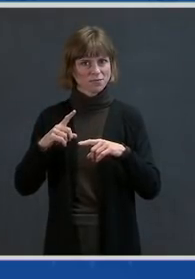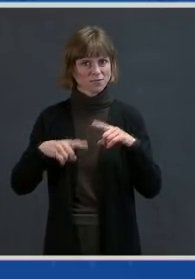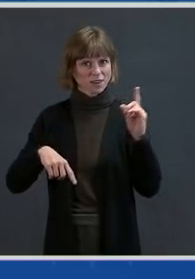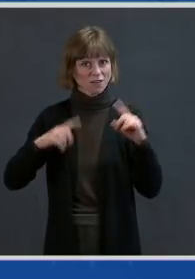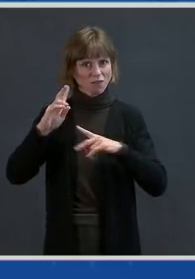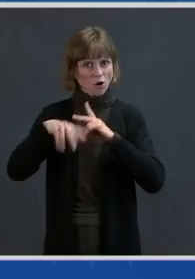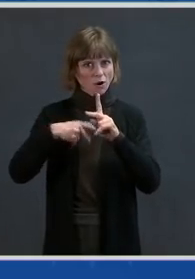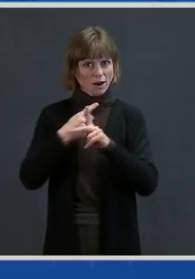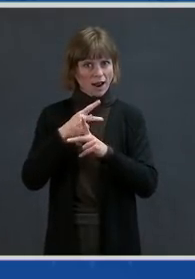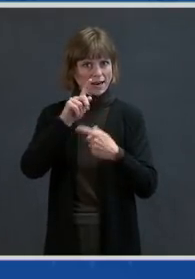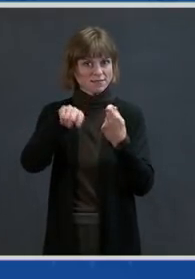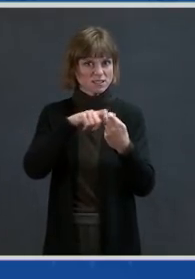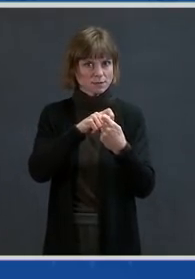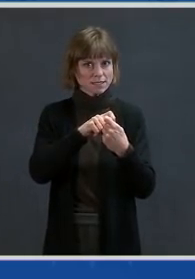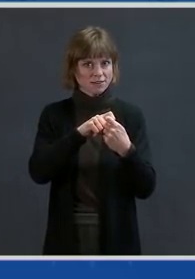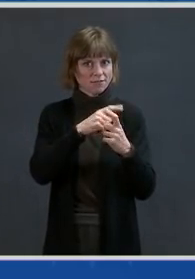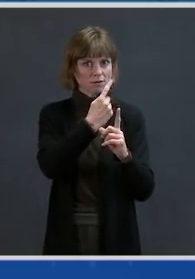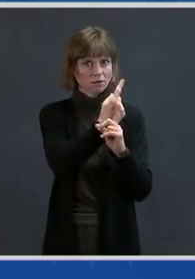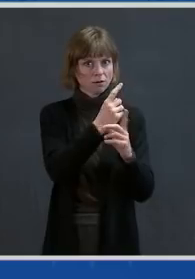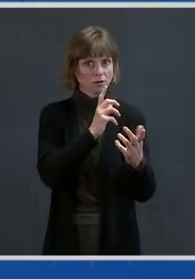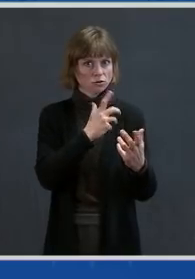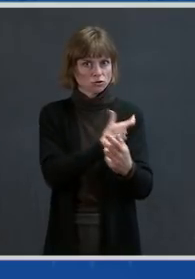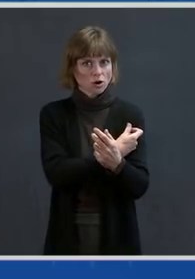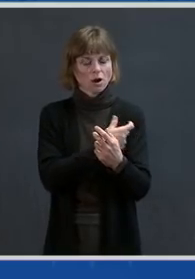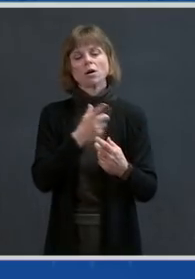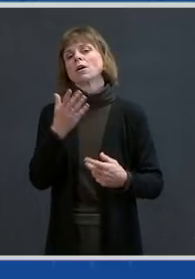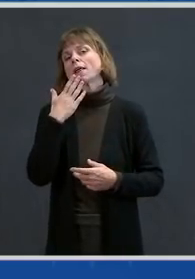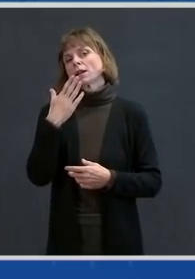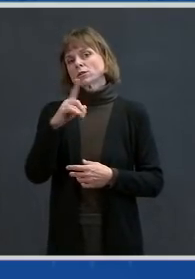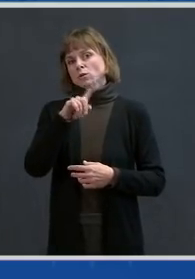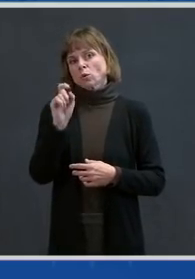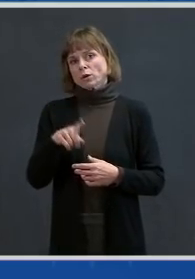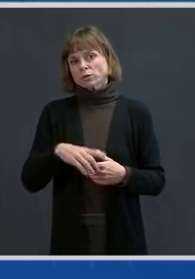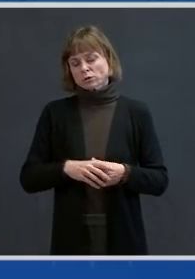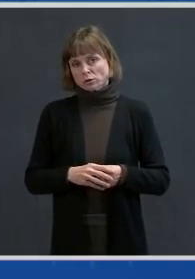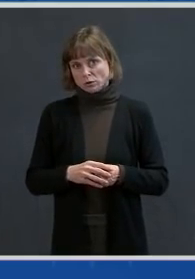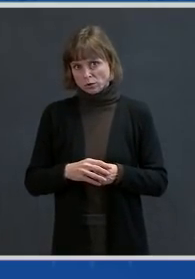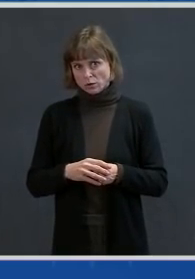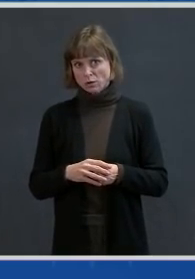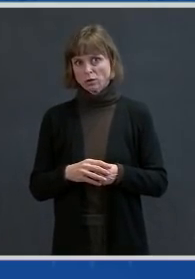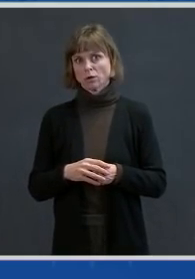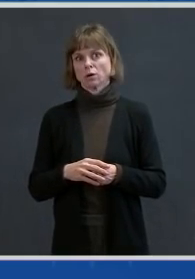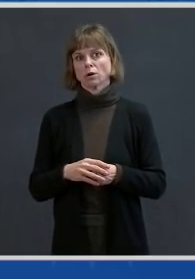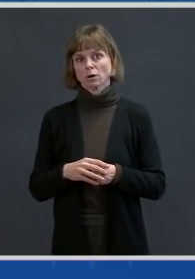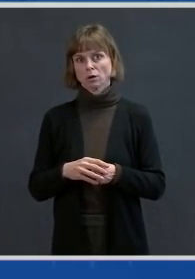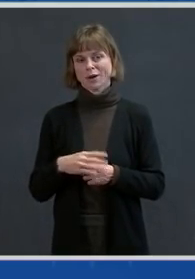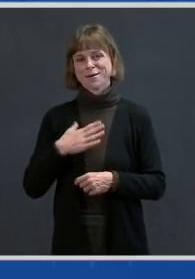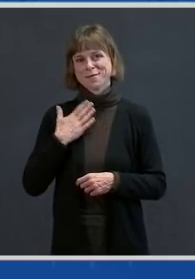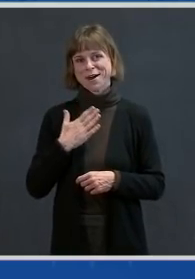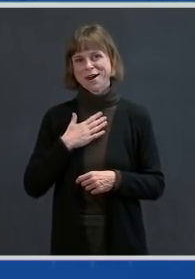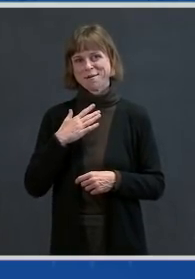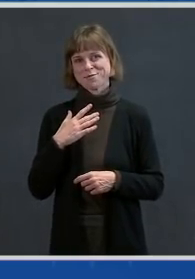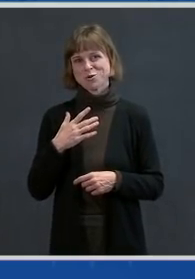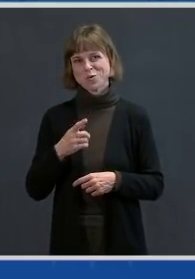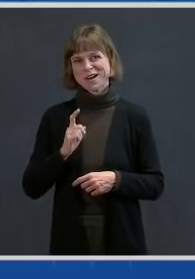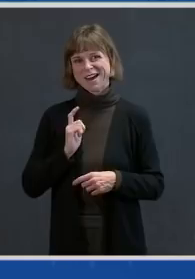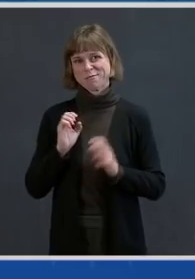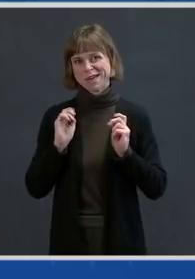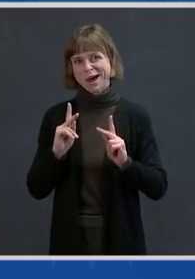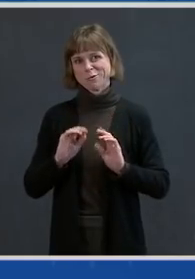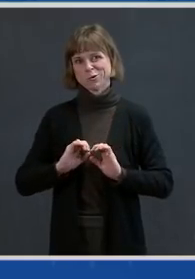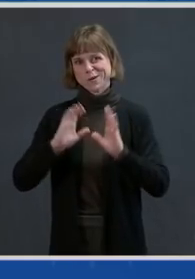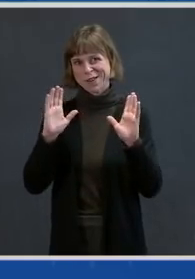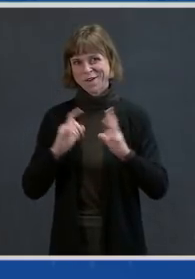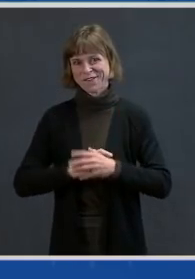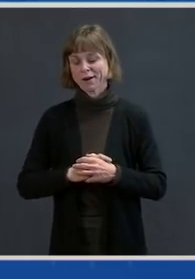relax restrictions? Thank you. Dr. Very good question. And I'm glad you gave me the opportunity to clarify it. We are not